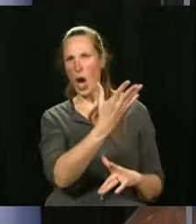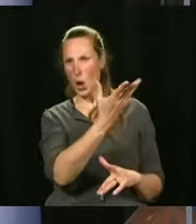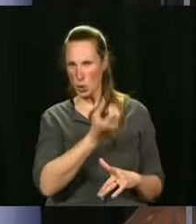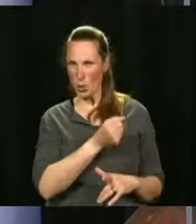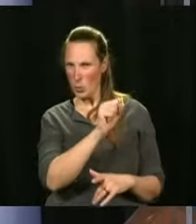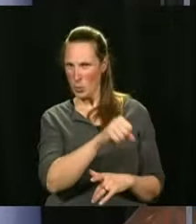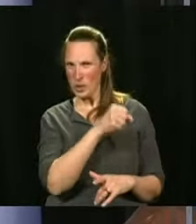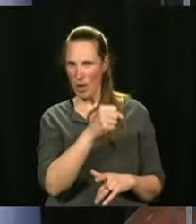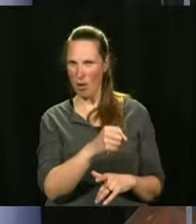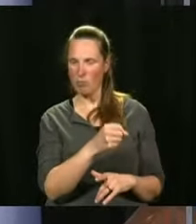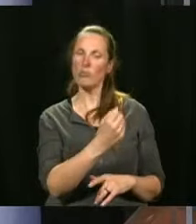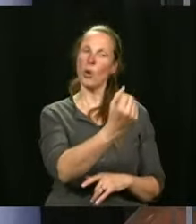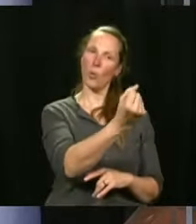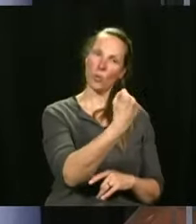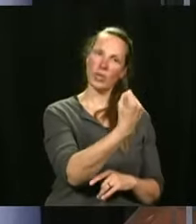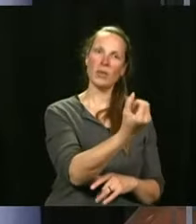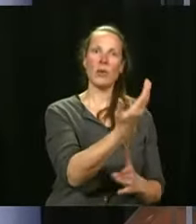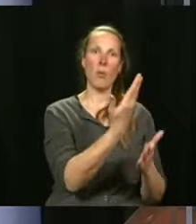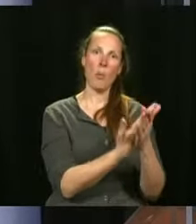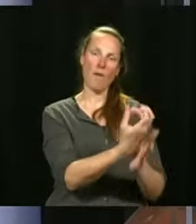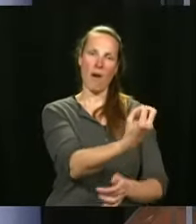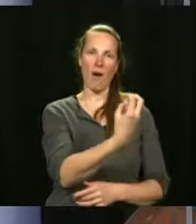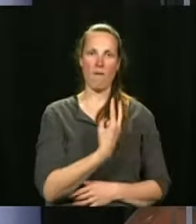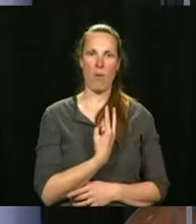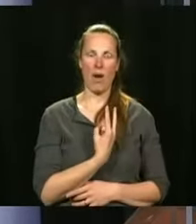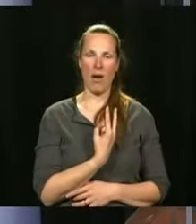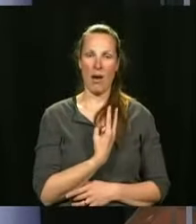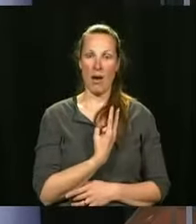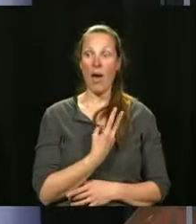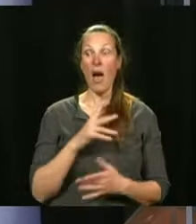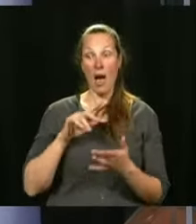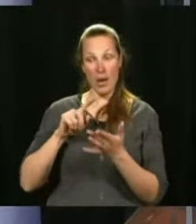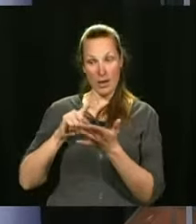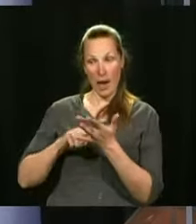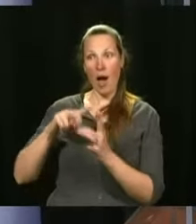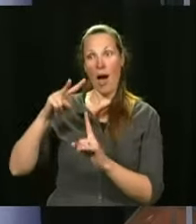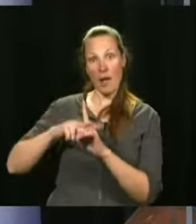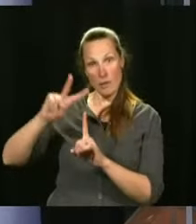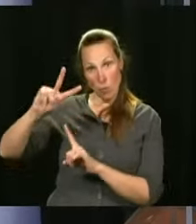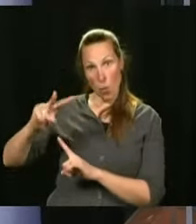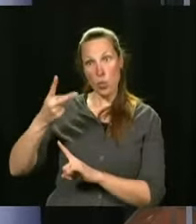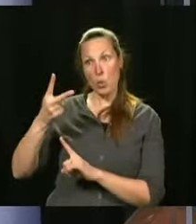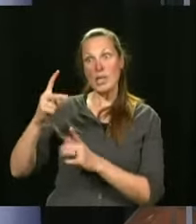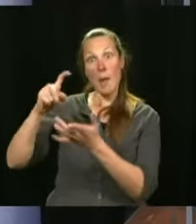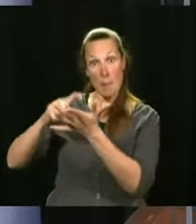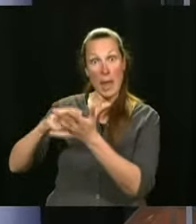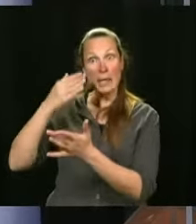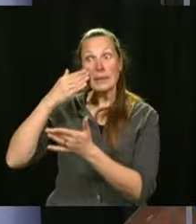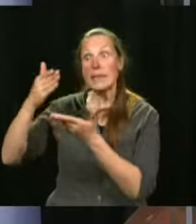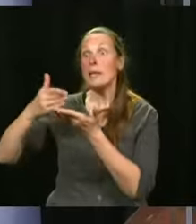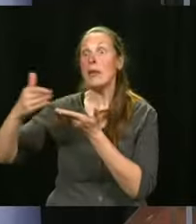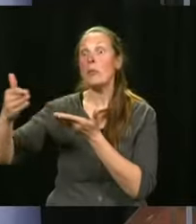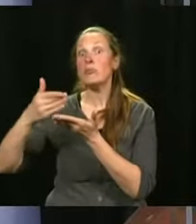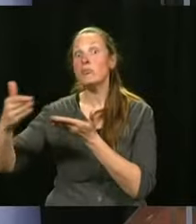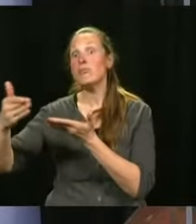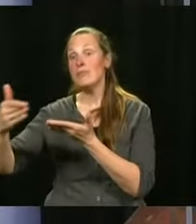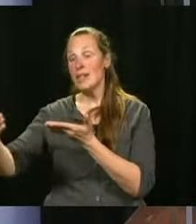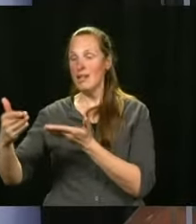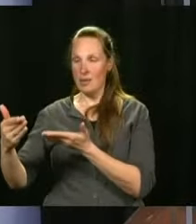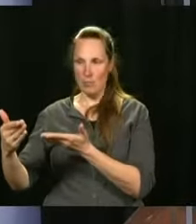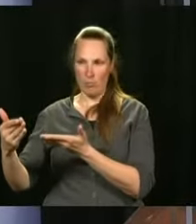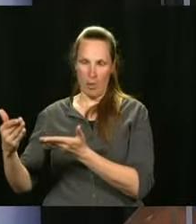this and once you go to your second appointment which is probably already set well you will be